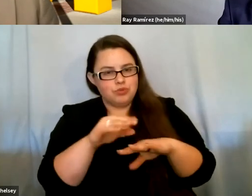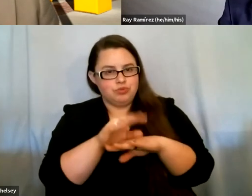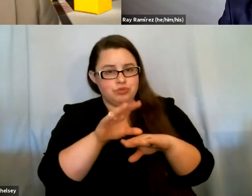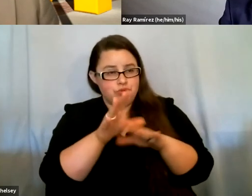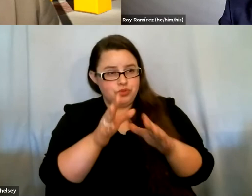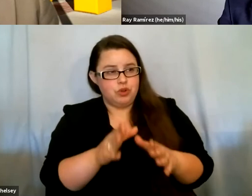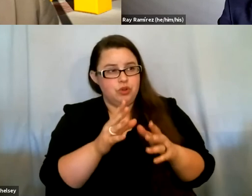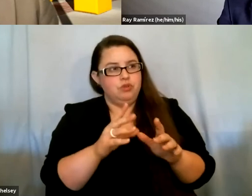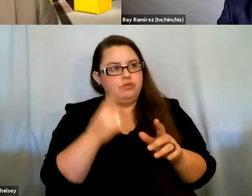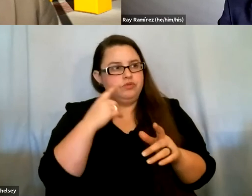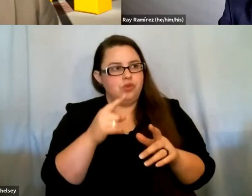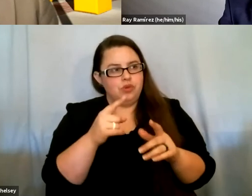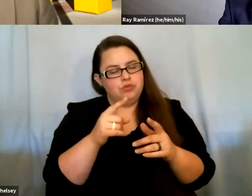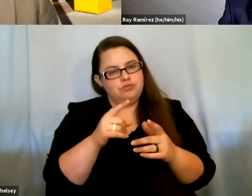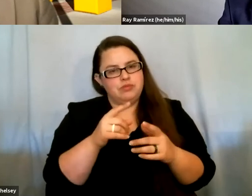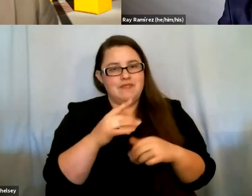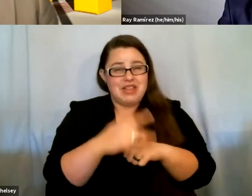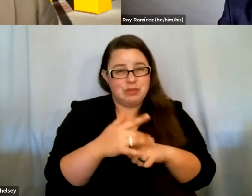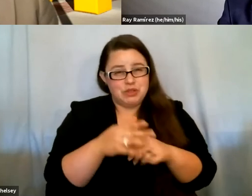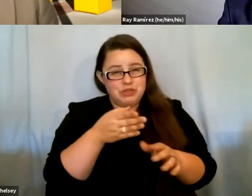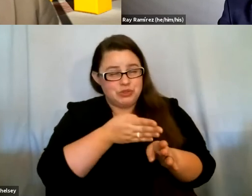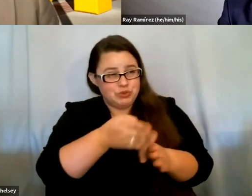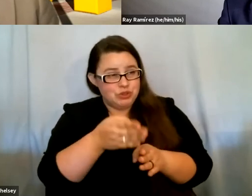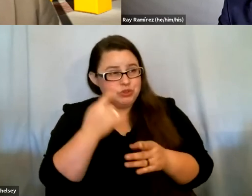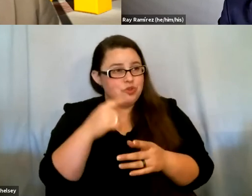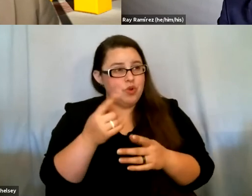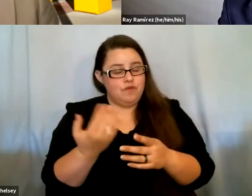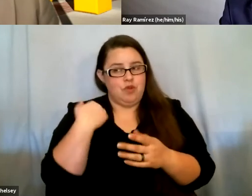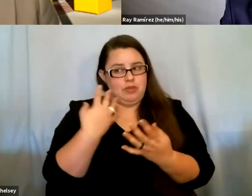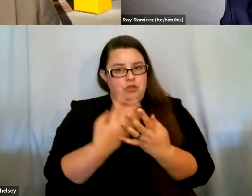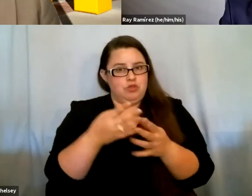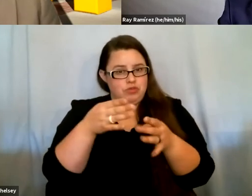availability of careers out there for formerly incarcerated individuals?